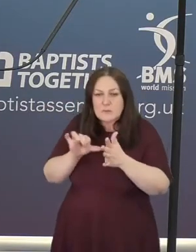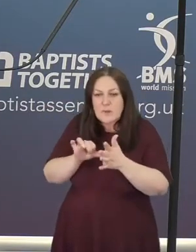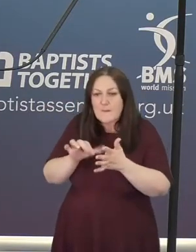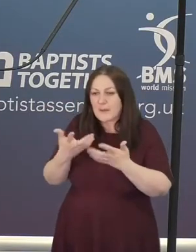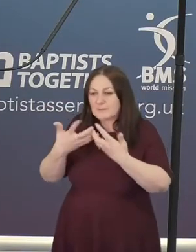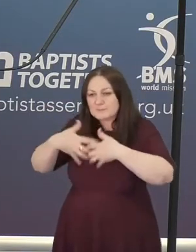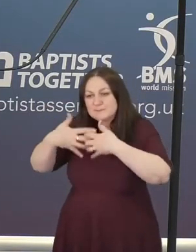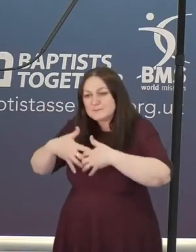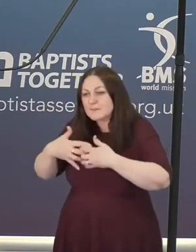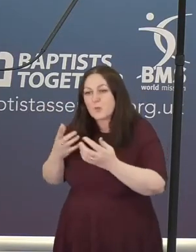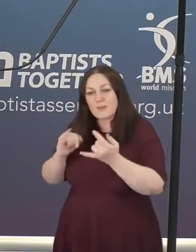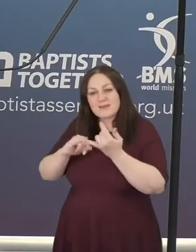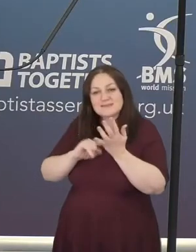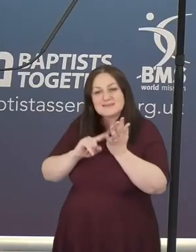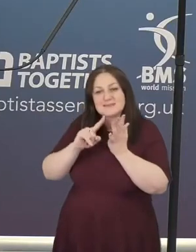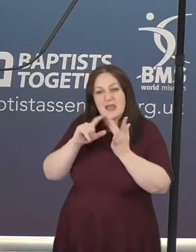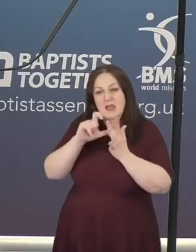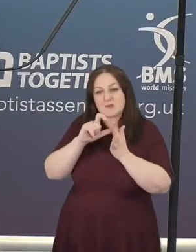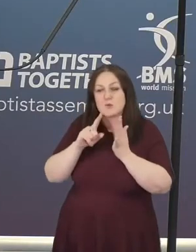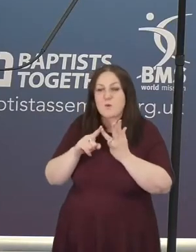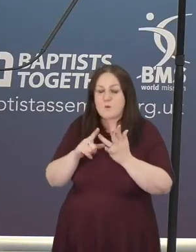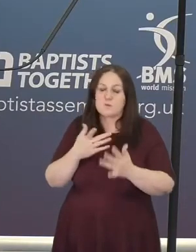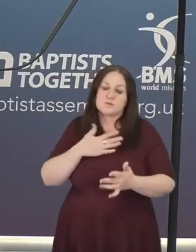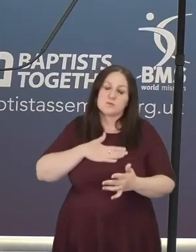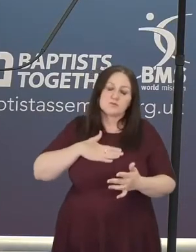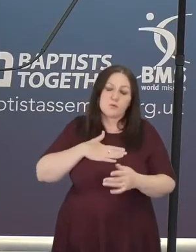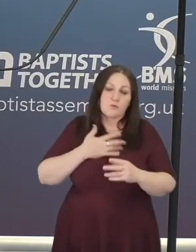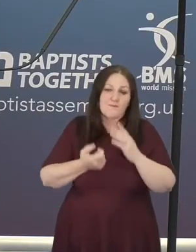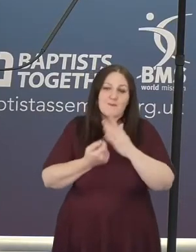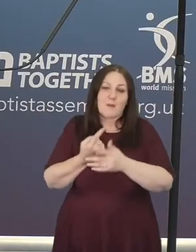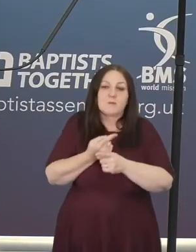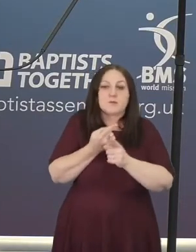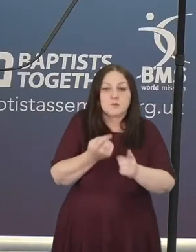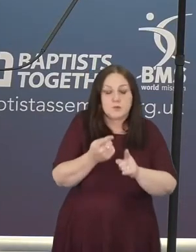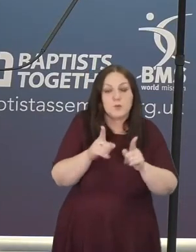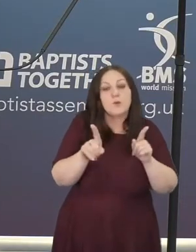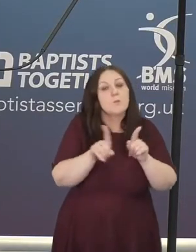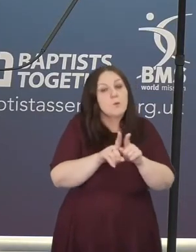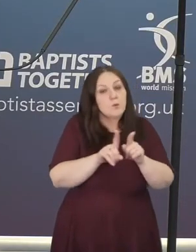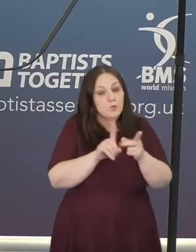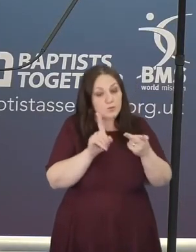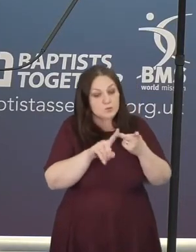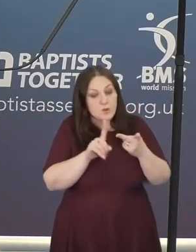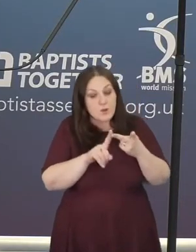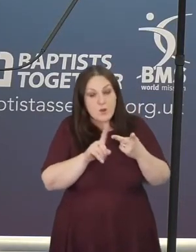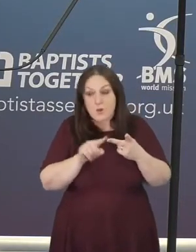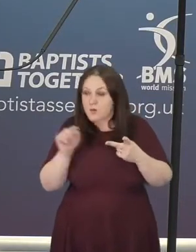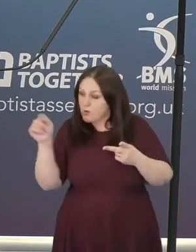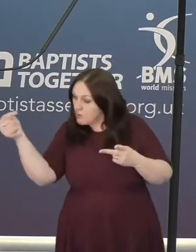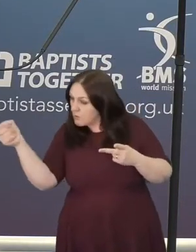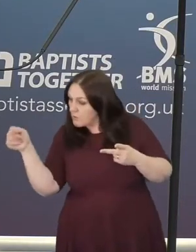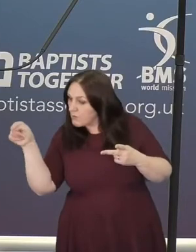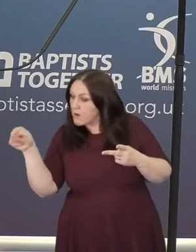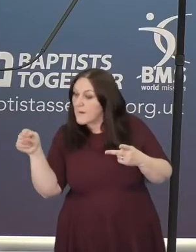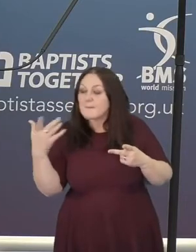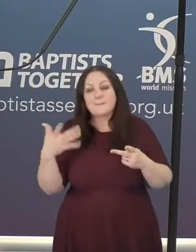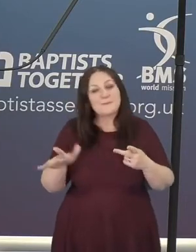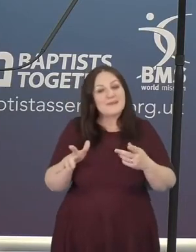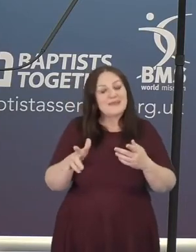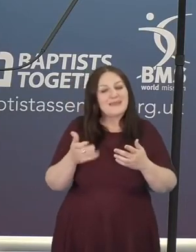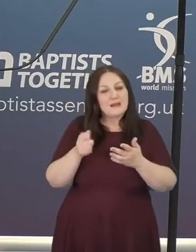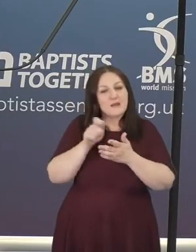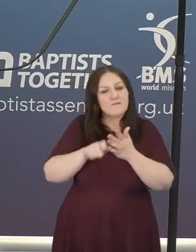if that's been a problem. And then the other thing I'd like just to note and to thank is that there's been a vote of thanks from the floor